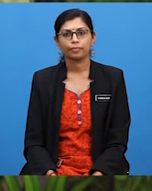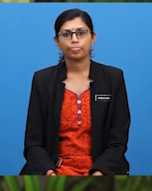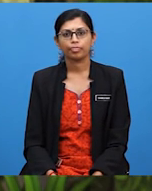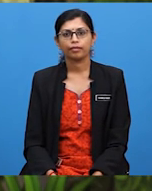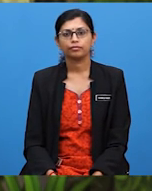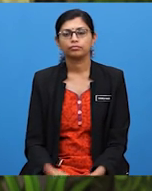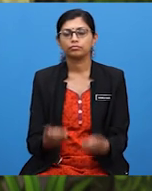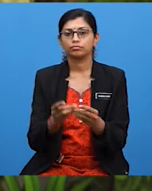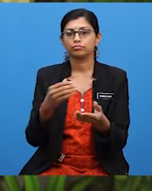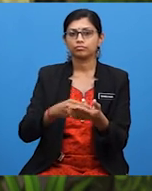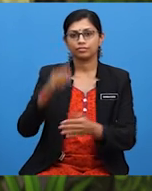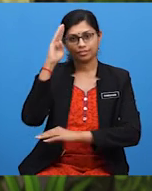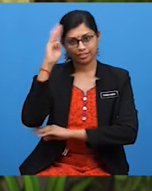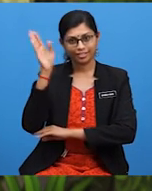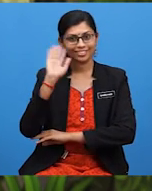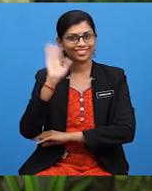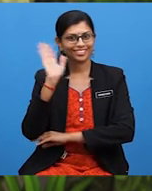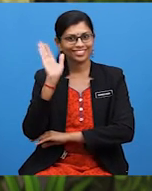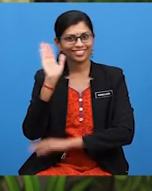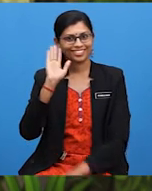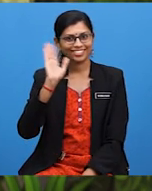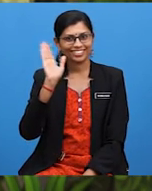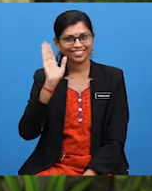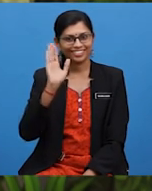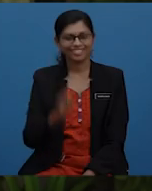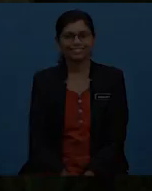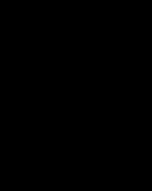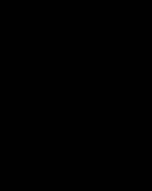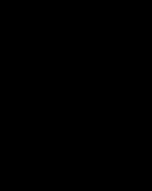Until next time, bye-bye! Bye! Bye! Bye! Bye! Bye! Bye!